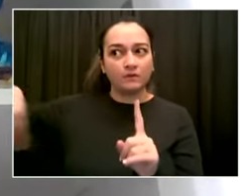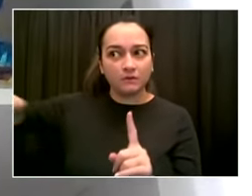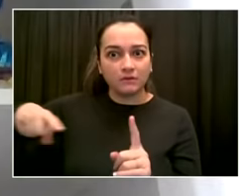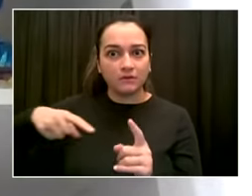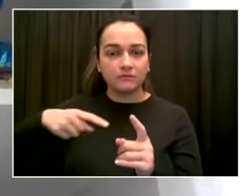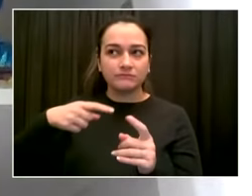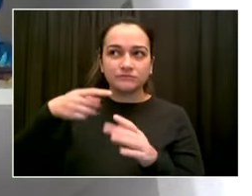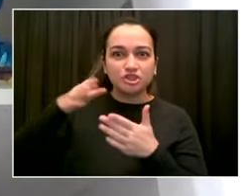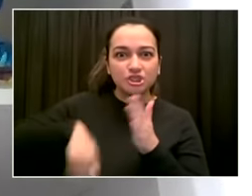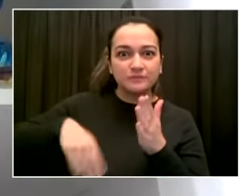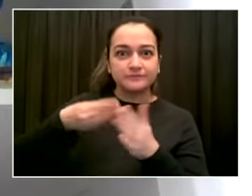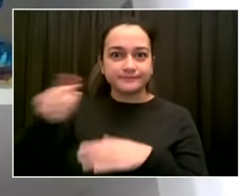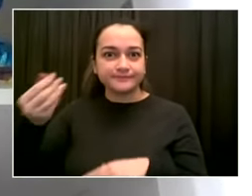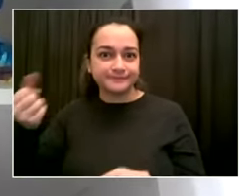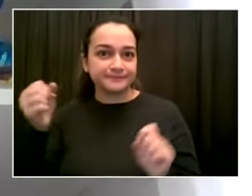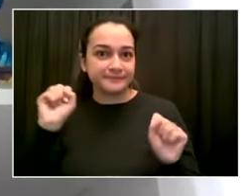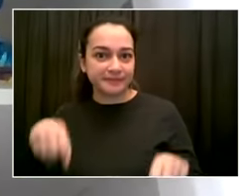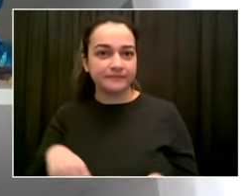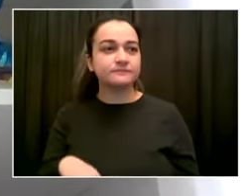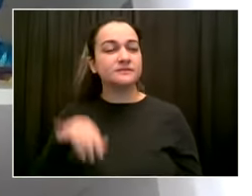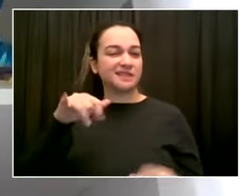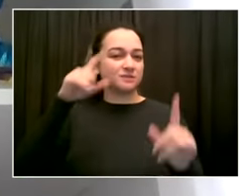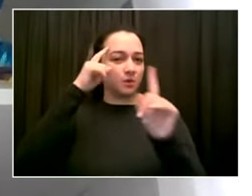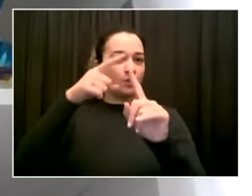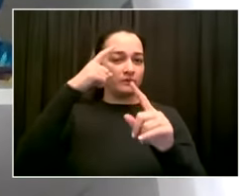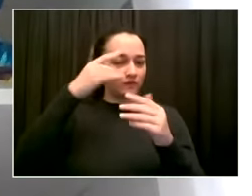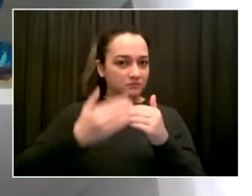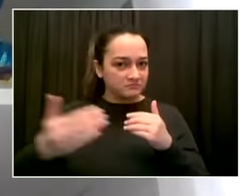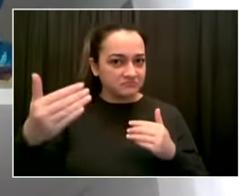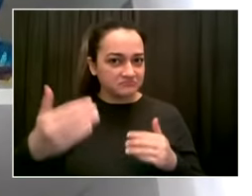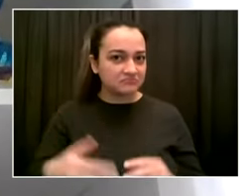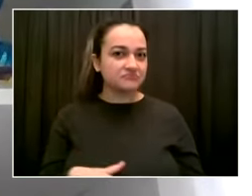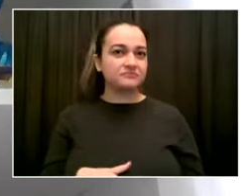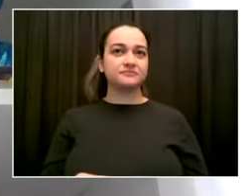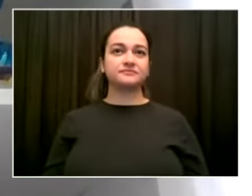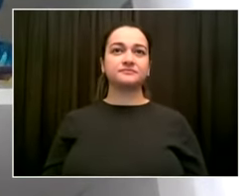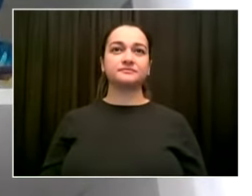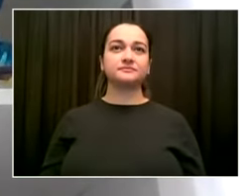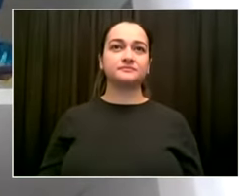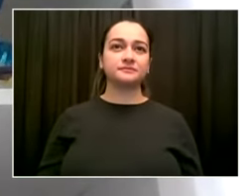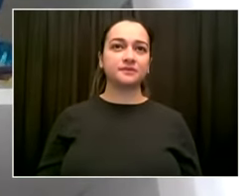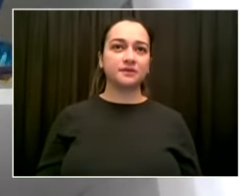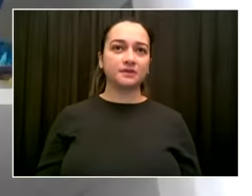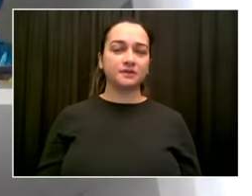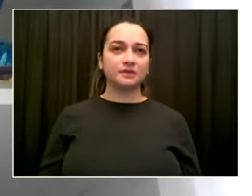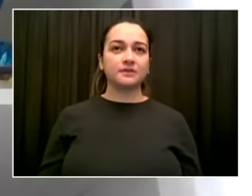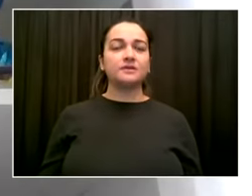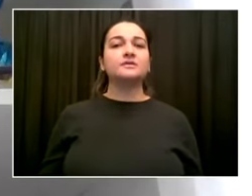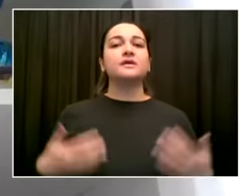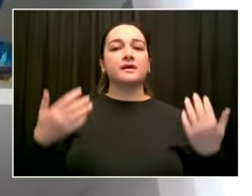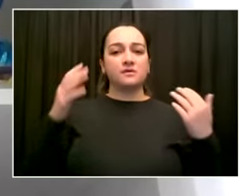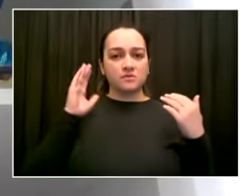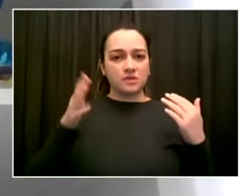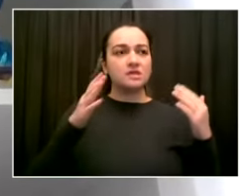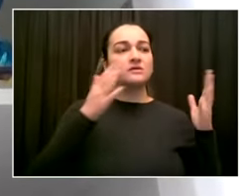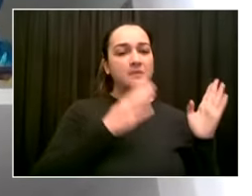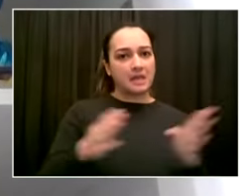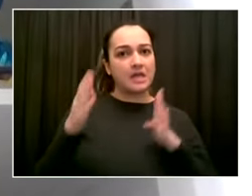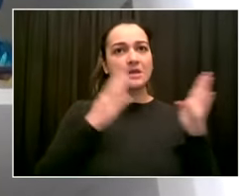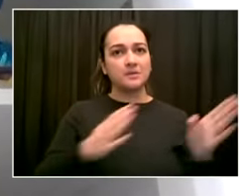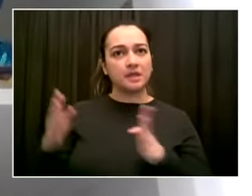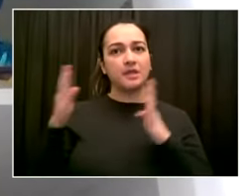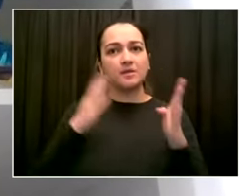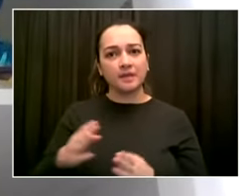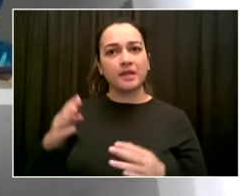And it's a portfolio approach, going neighborhood by neighborhood, prioritizing those 33 neighborhoods that the Task Force on Racial Inclusion and Equity have